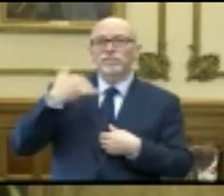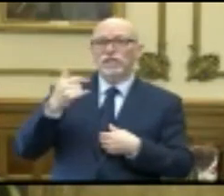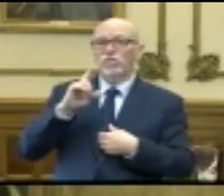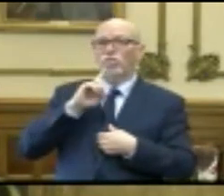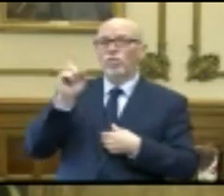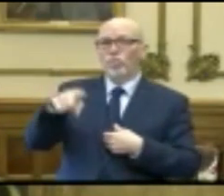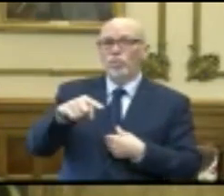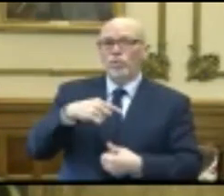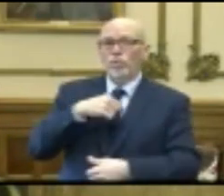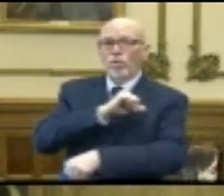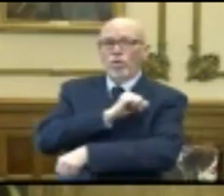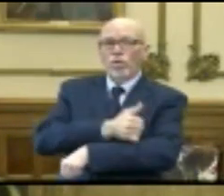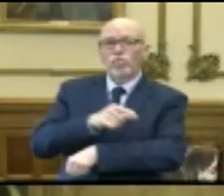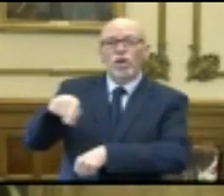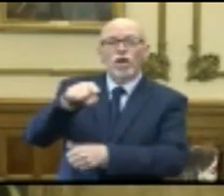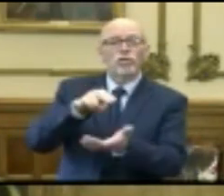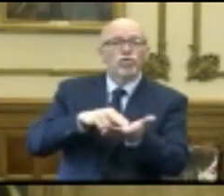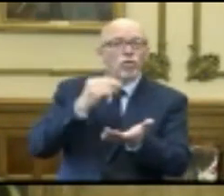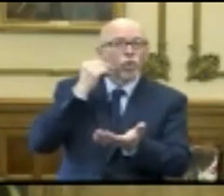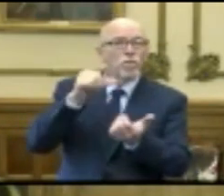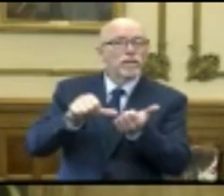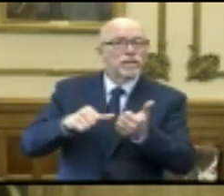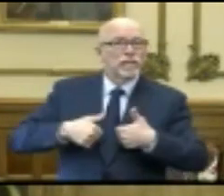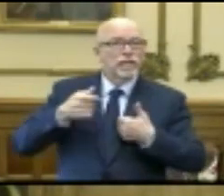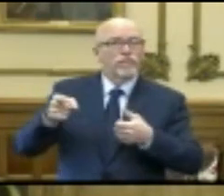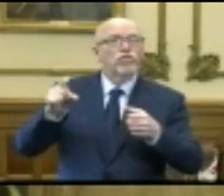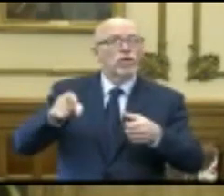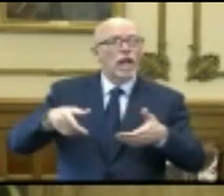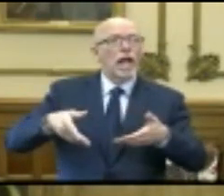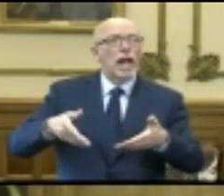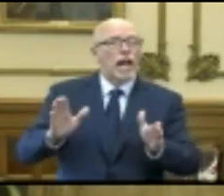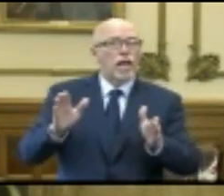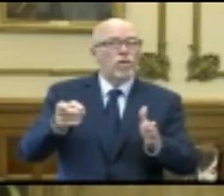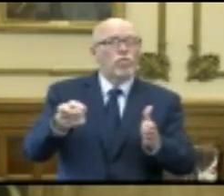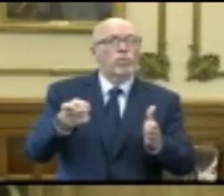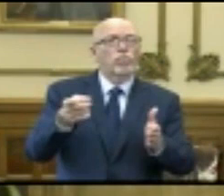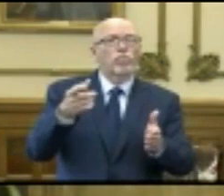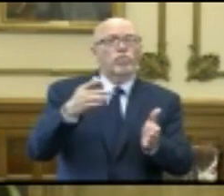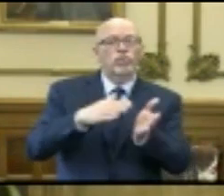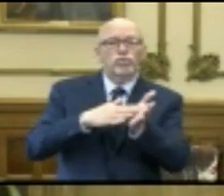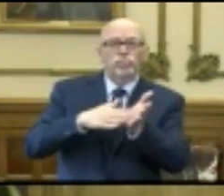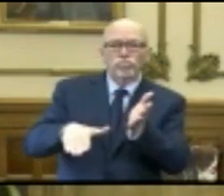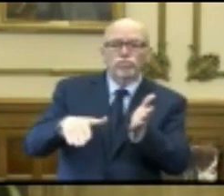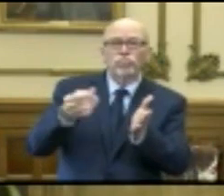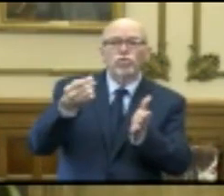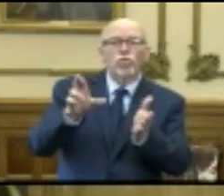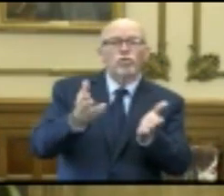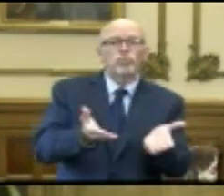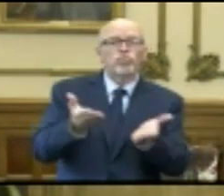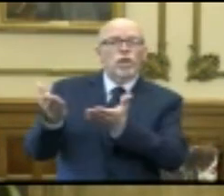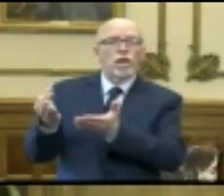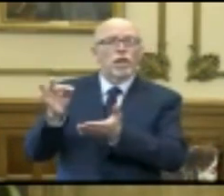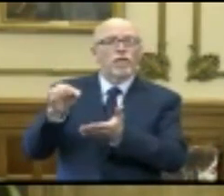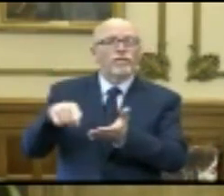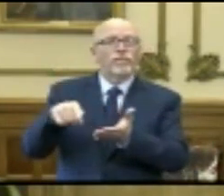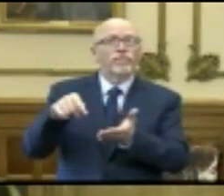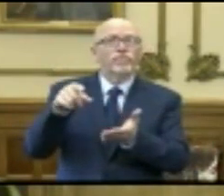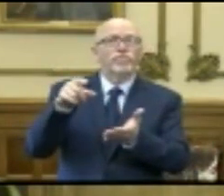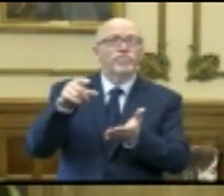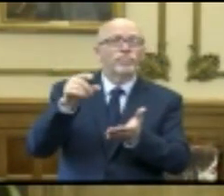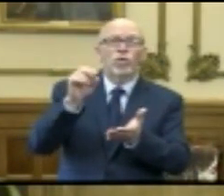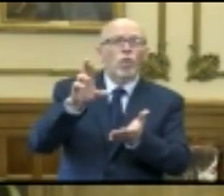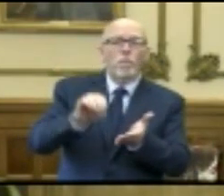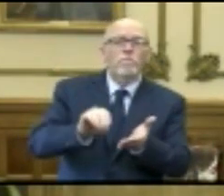order authorizing that long-term care facilities allow the transfer, discharge, or transport of otherwise or otherwise